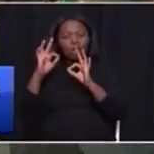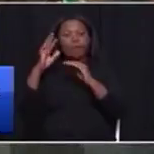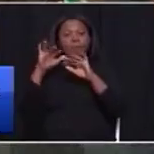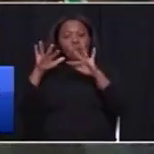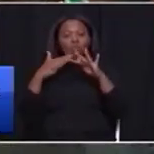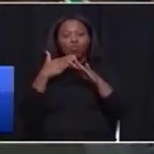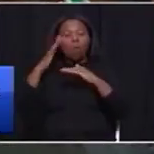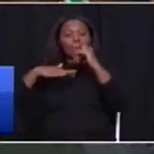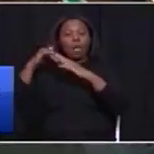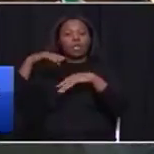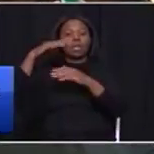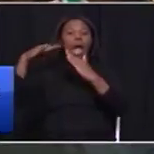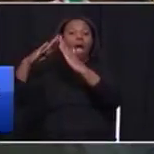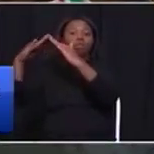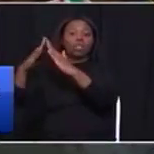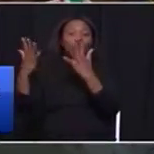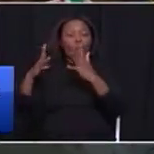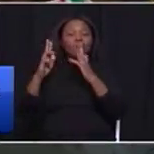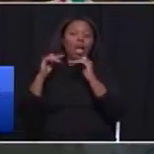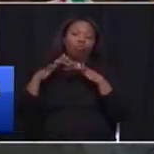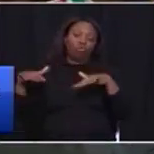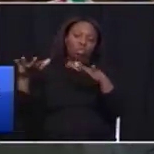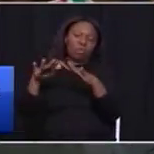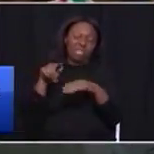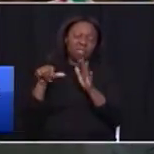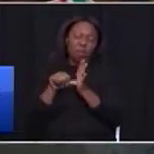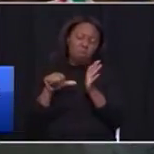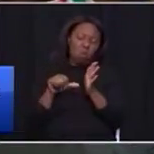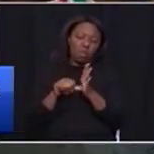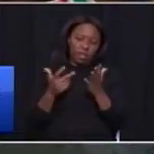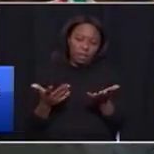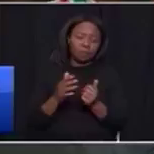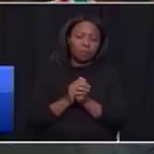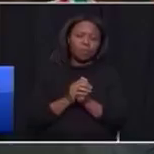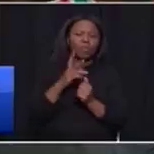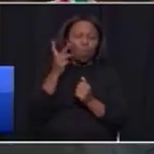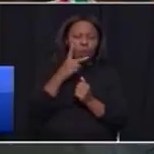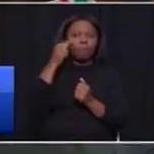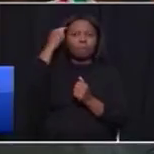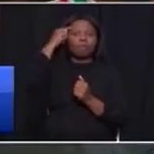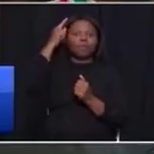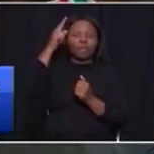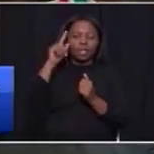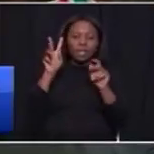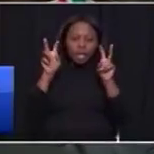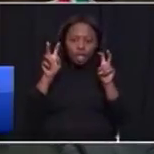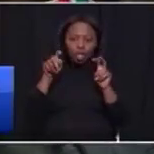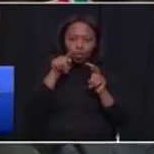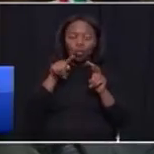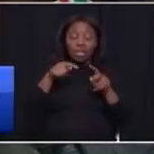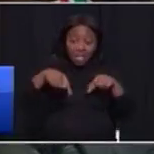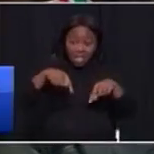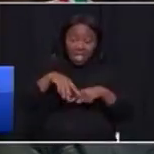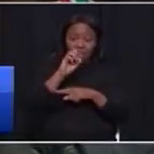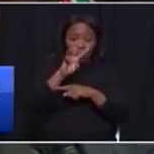This is very, very important. And this brings me to an important issue that here in Soweto,